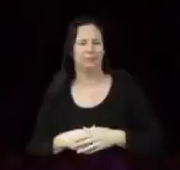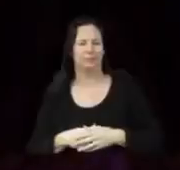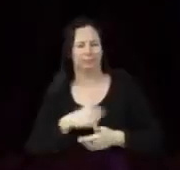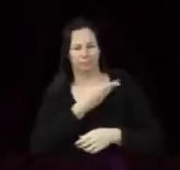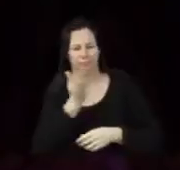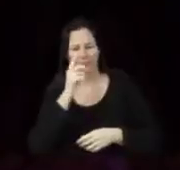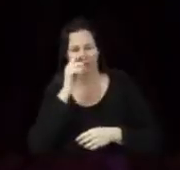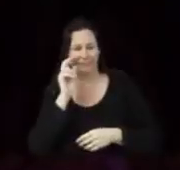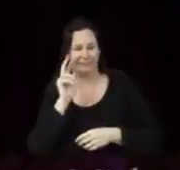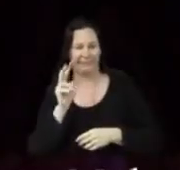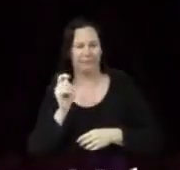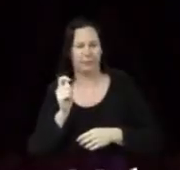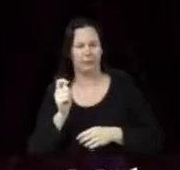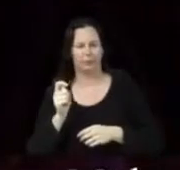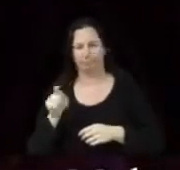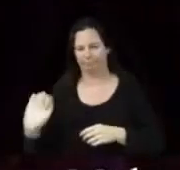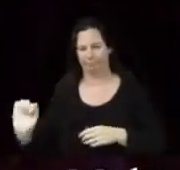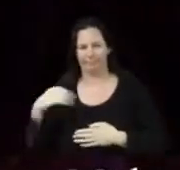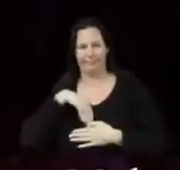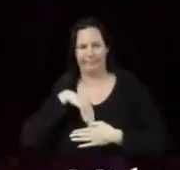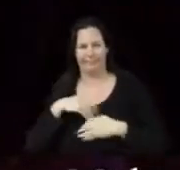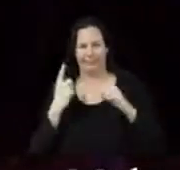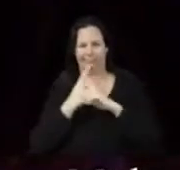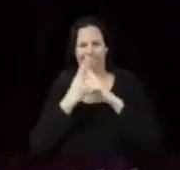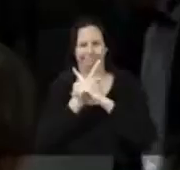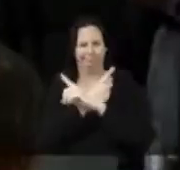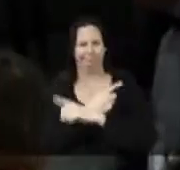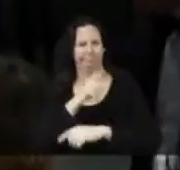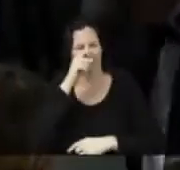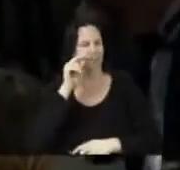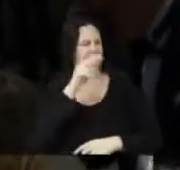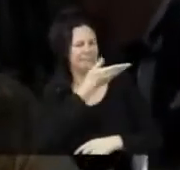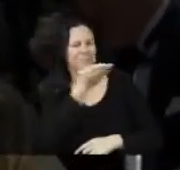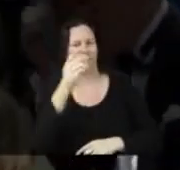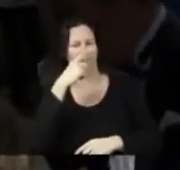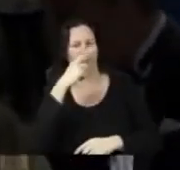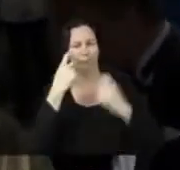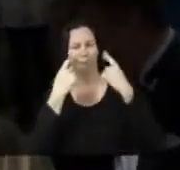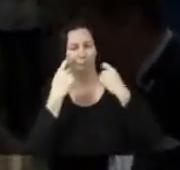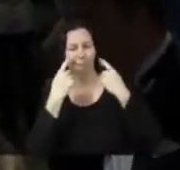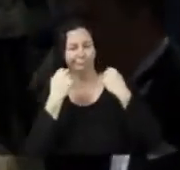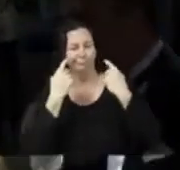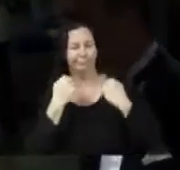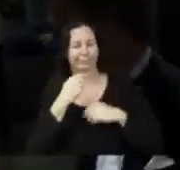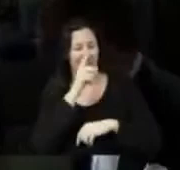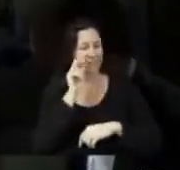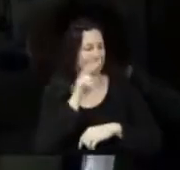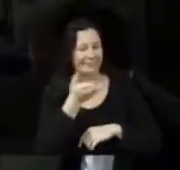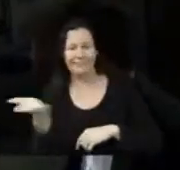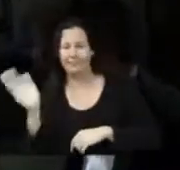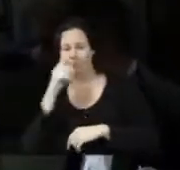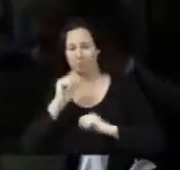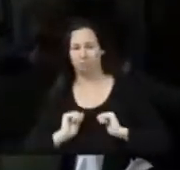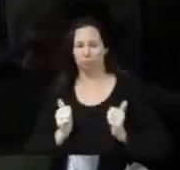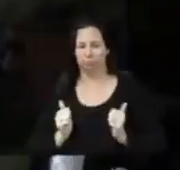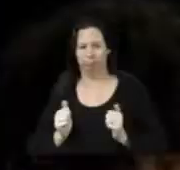You can almost see their insides changing. You can see people crying, you can see